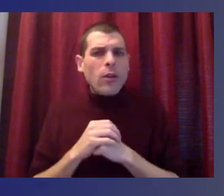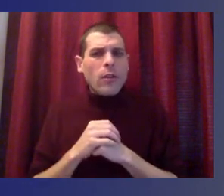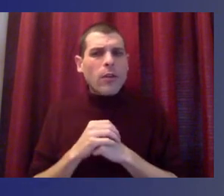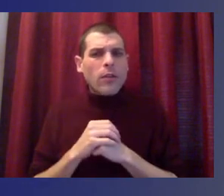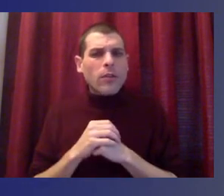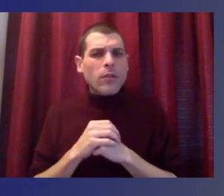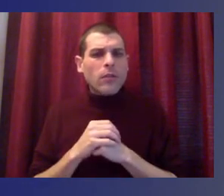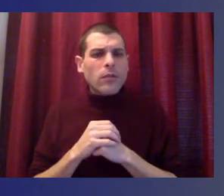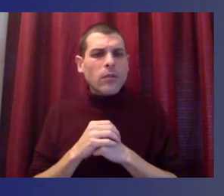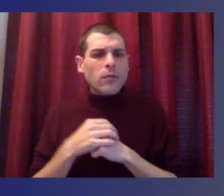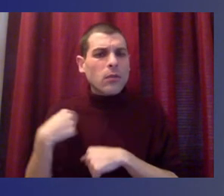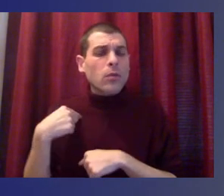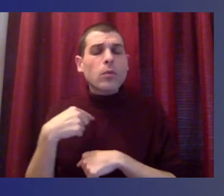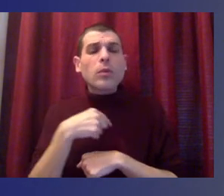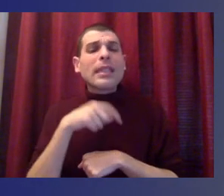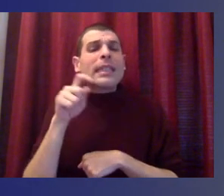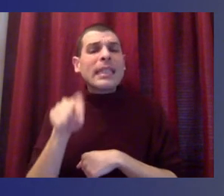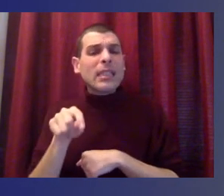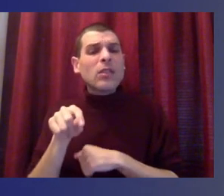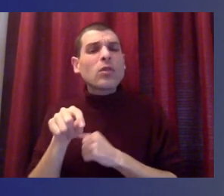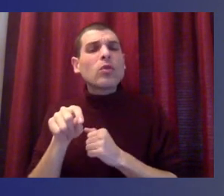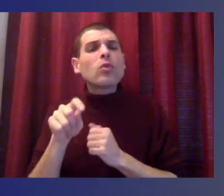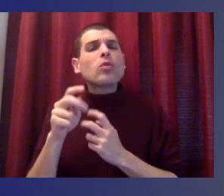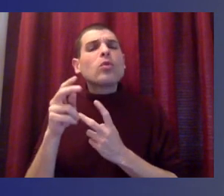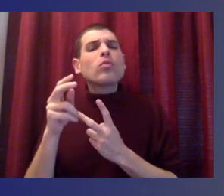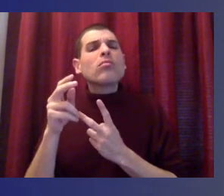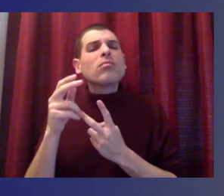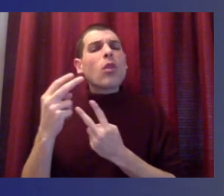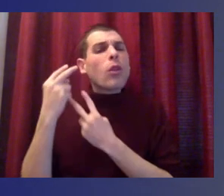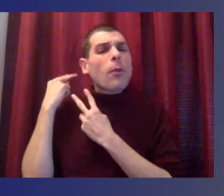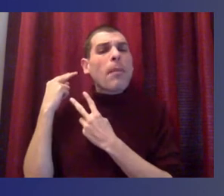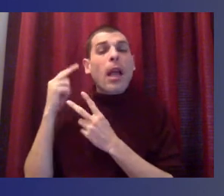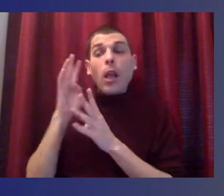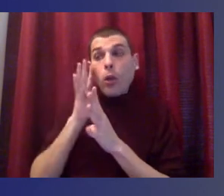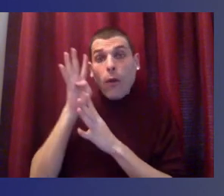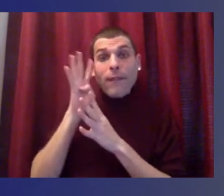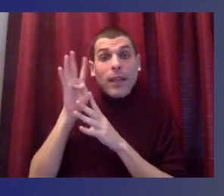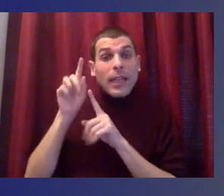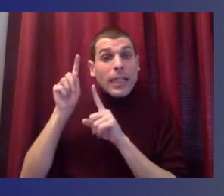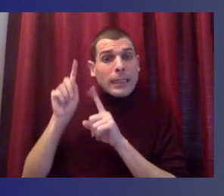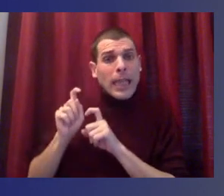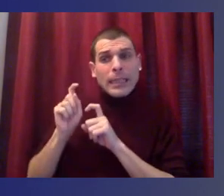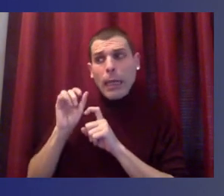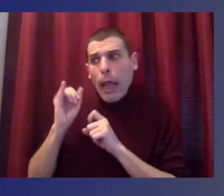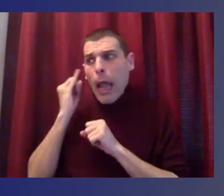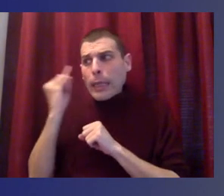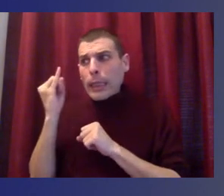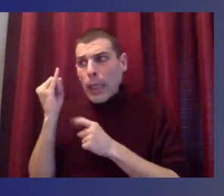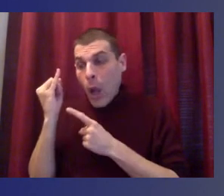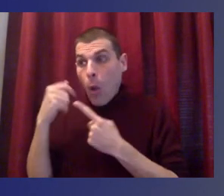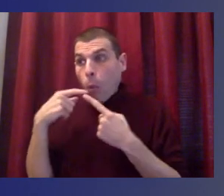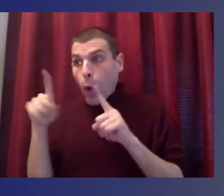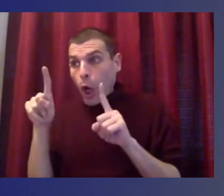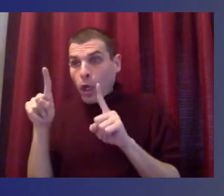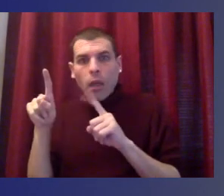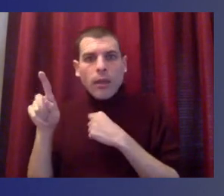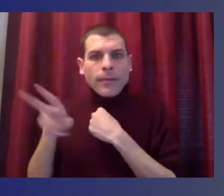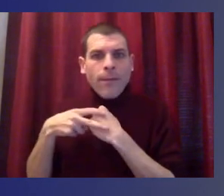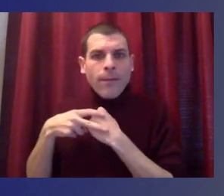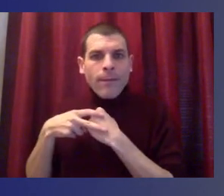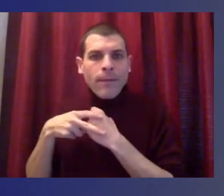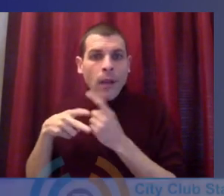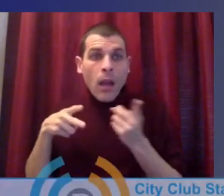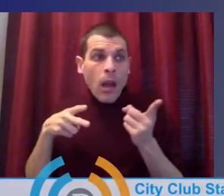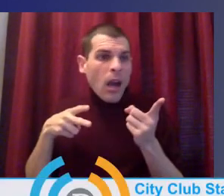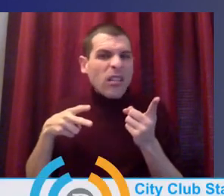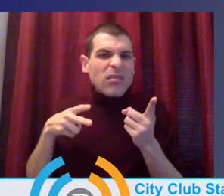better and looking for ways, creative problem solving that we've used throughout COVID. That should continue to move forward as we go move in throughout